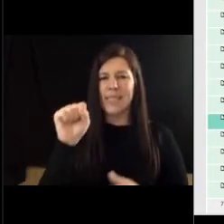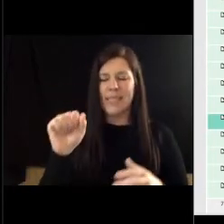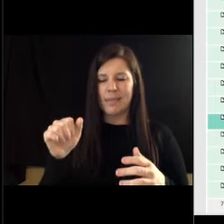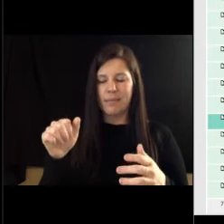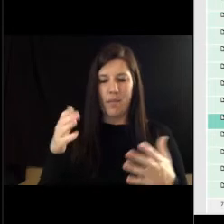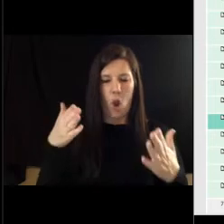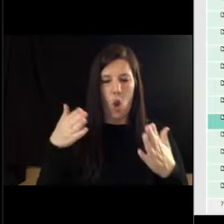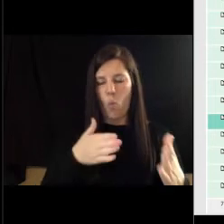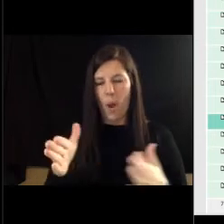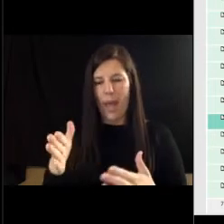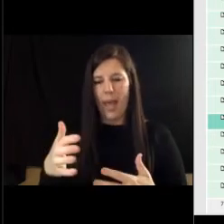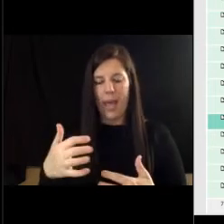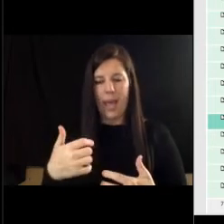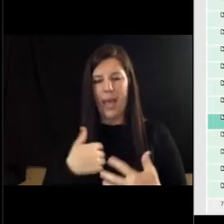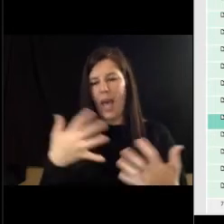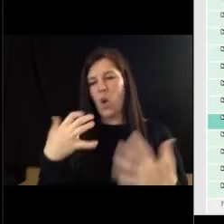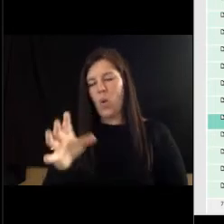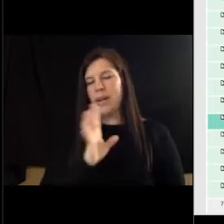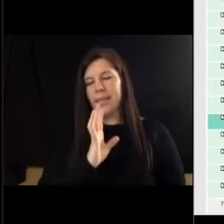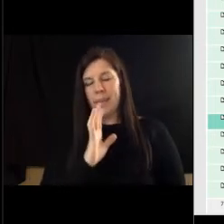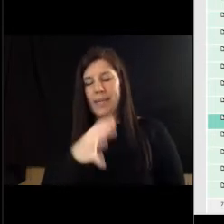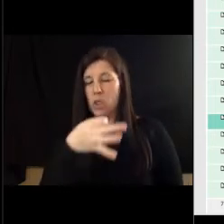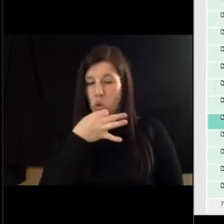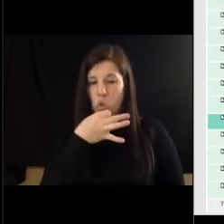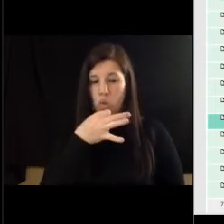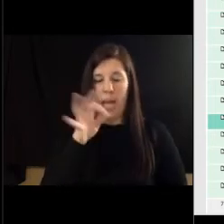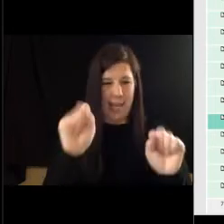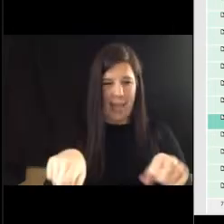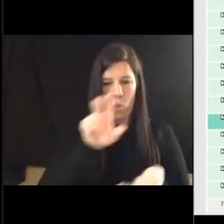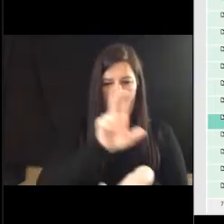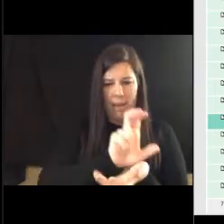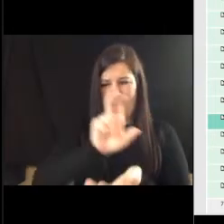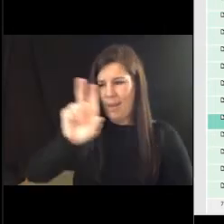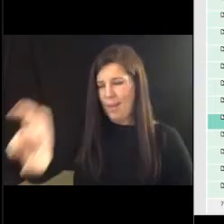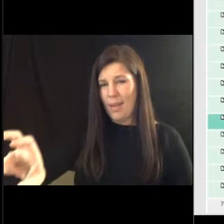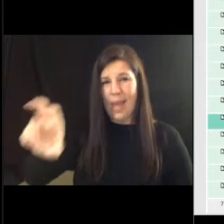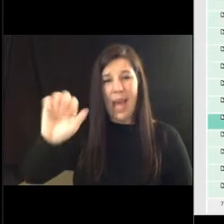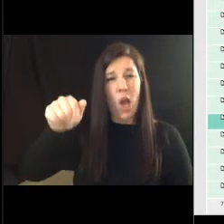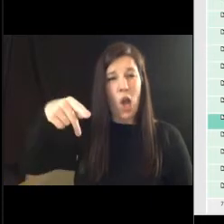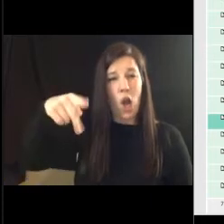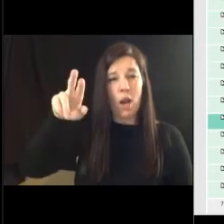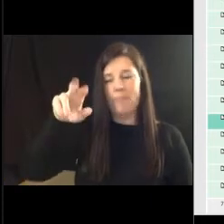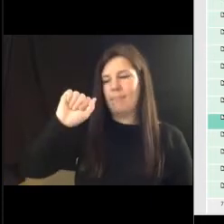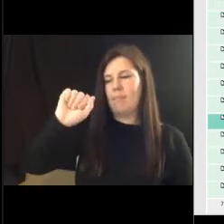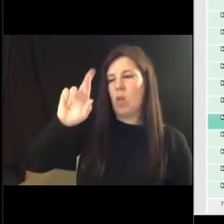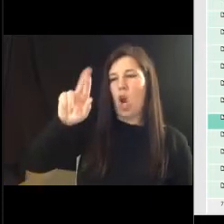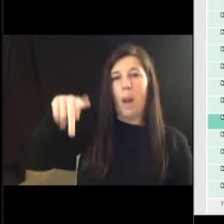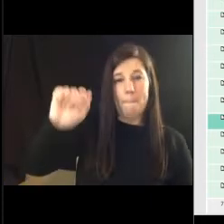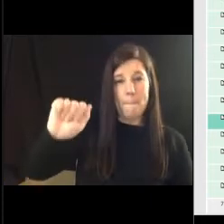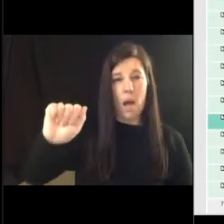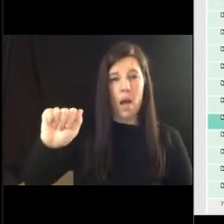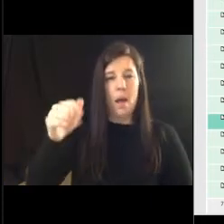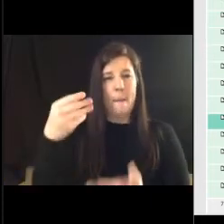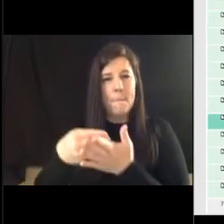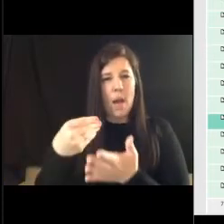speak too prematurely is there a way that we could allocate some of these arpa funds towards can we alleviate something